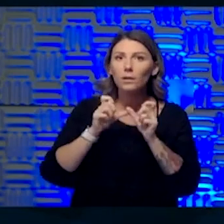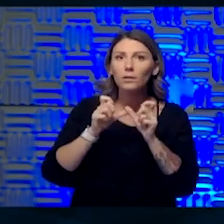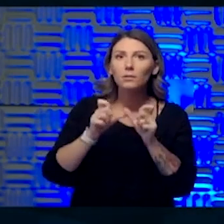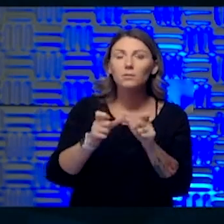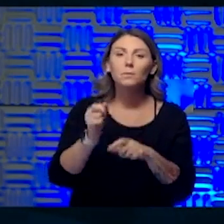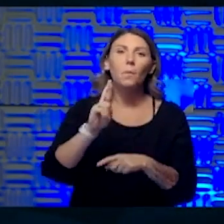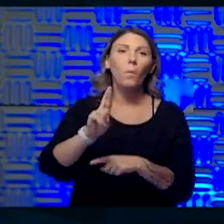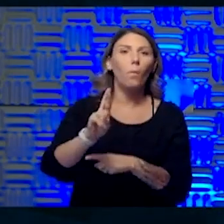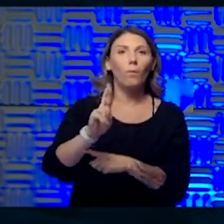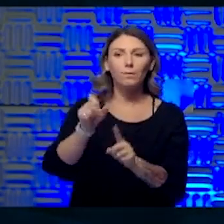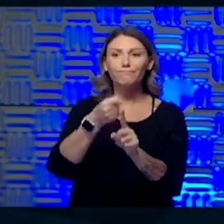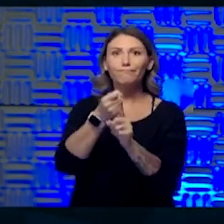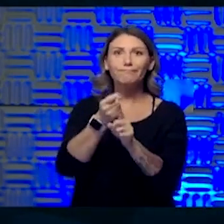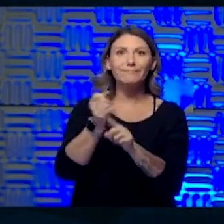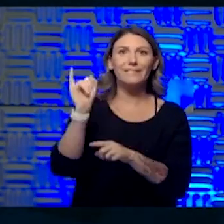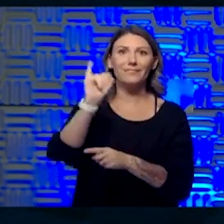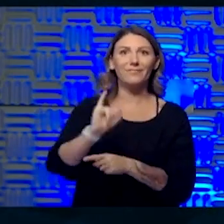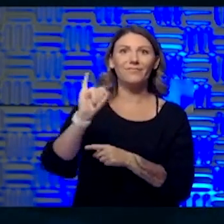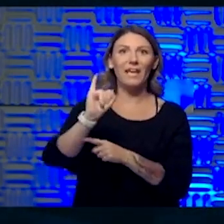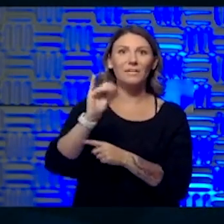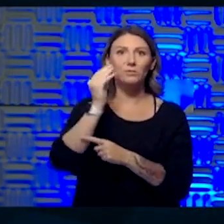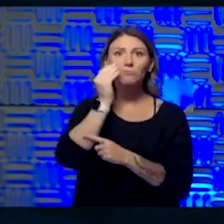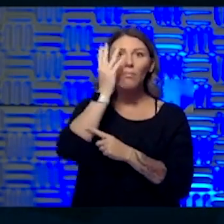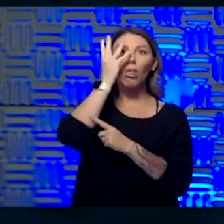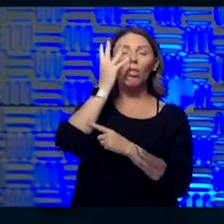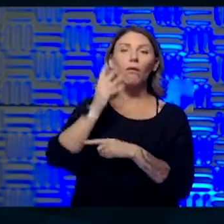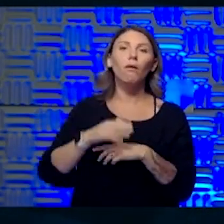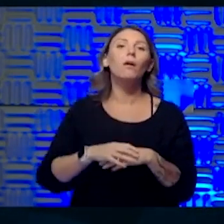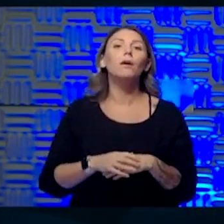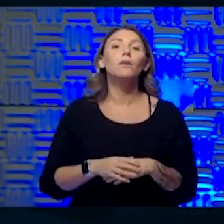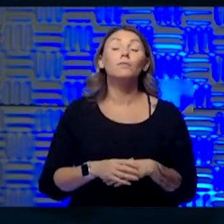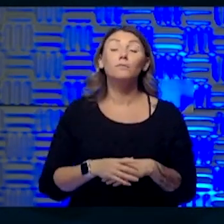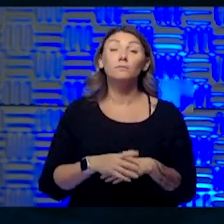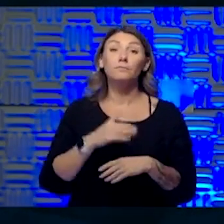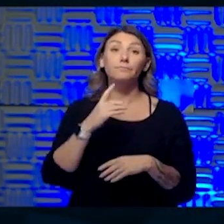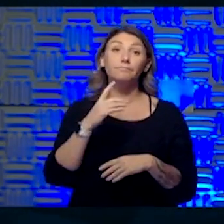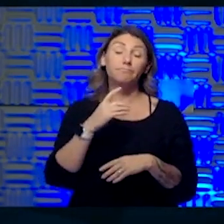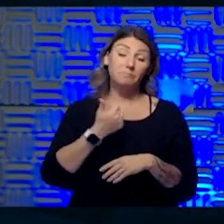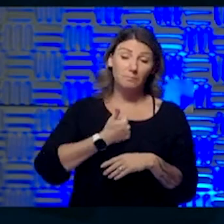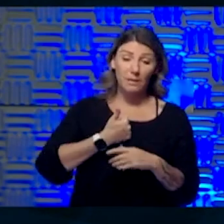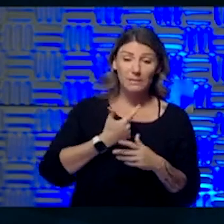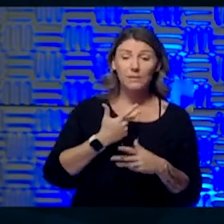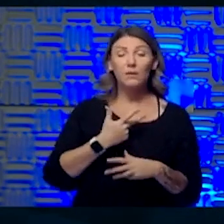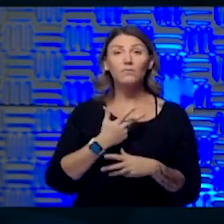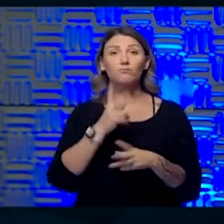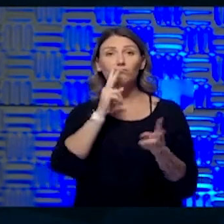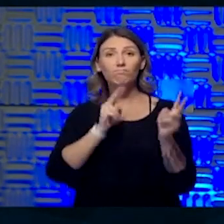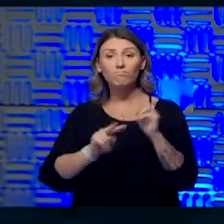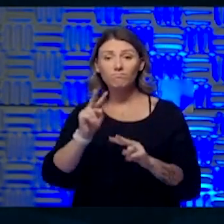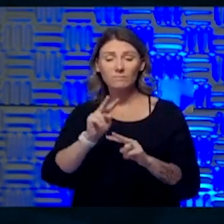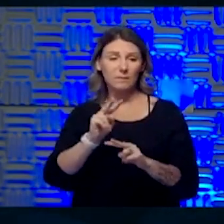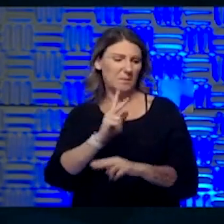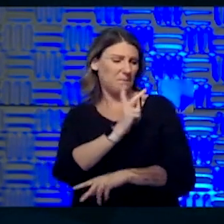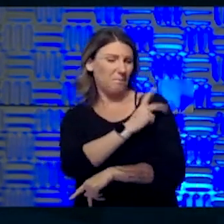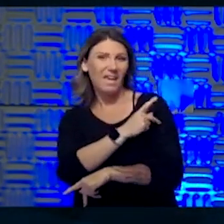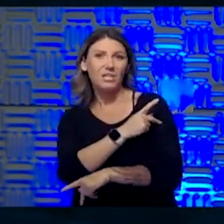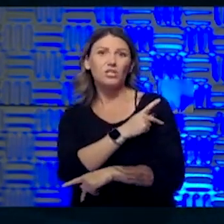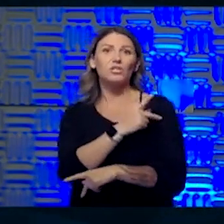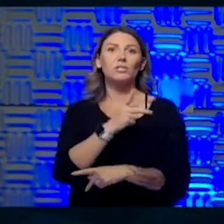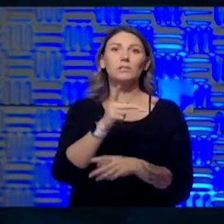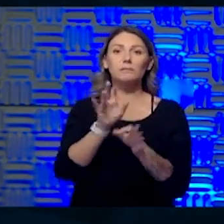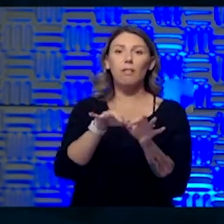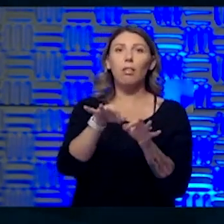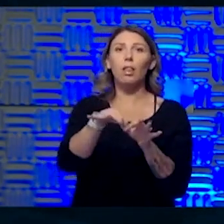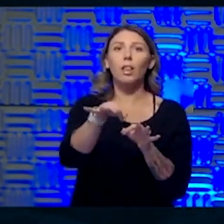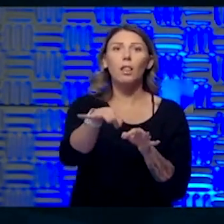long, corneal transplant rejections. And for me, I've been seeing patients chosen to delay getting their